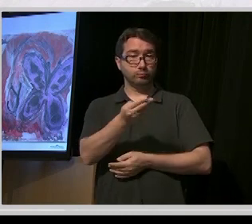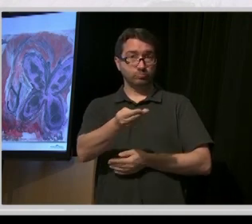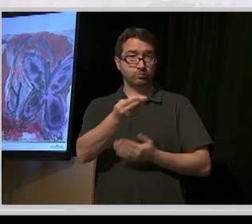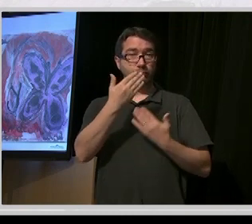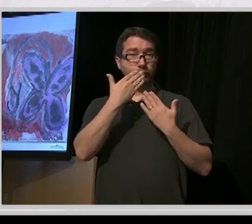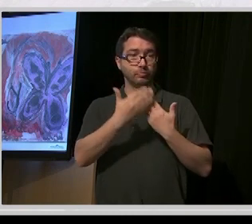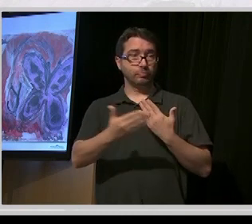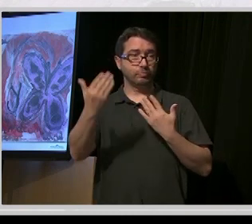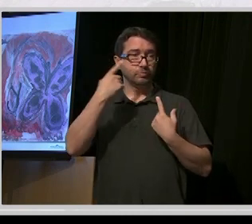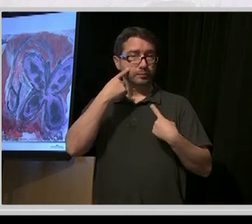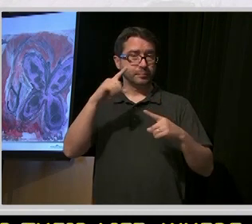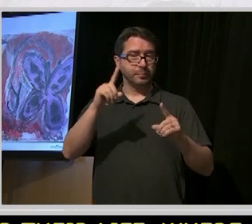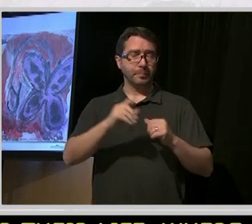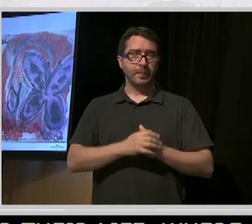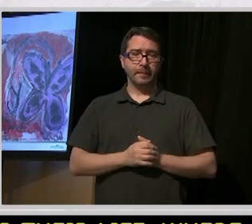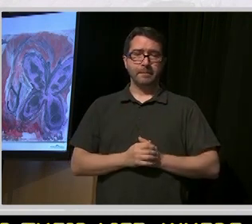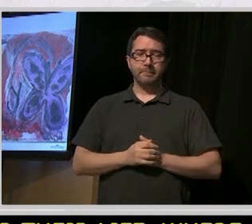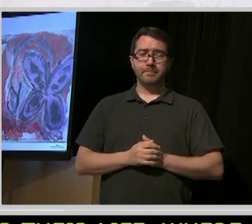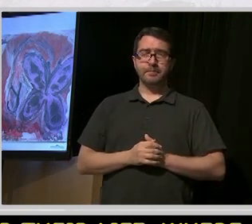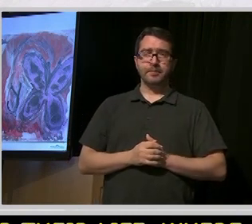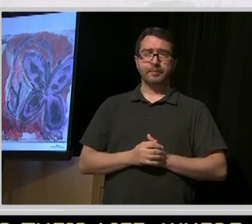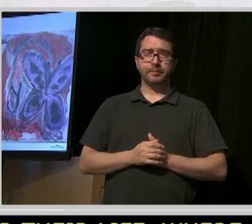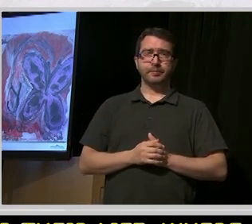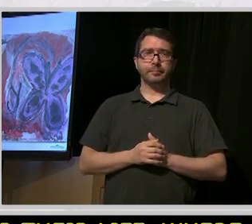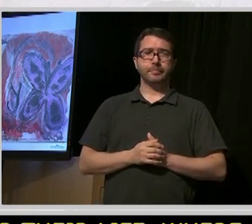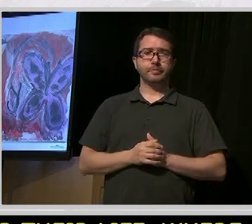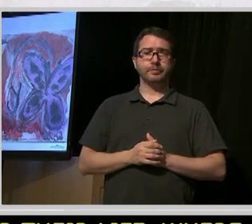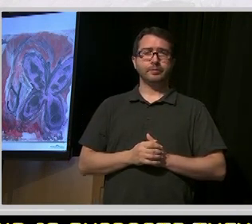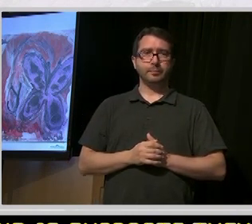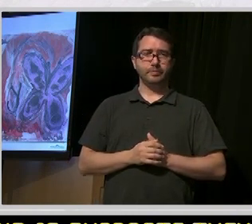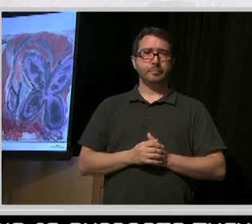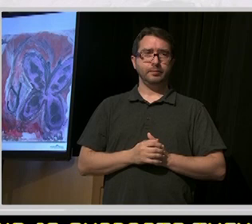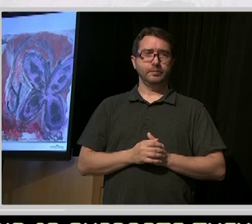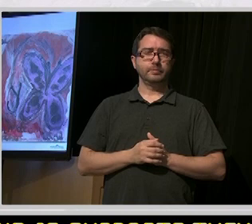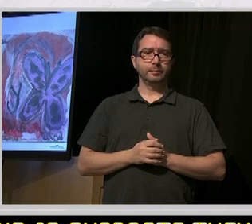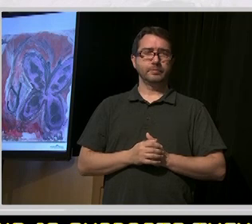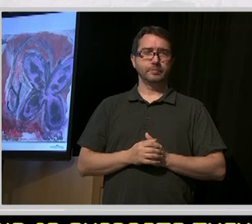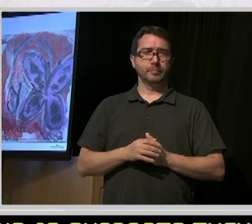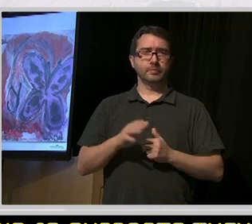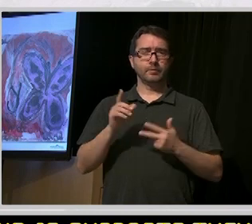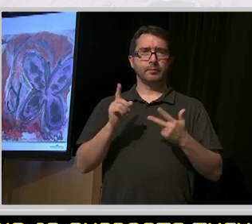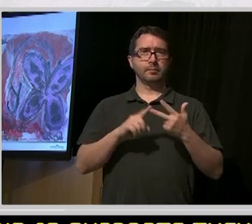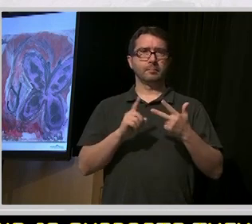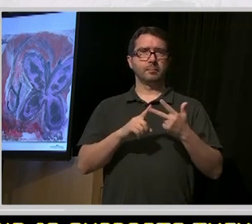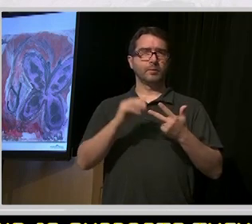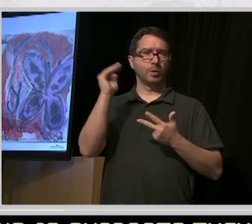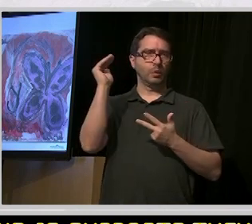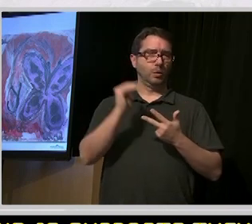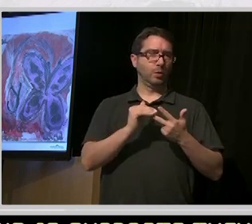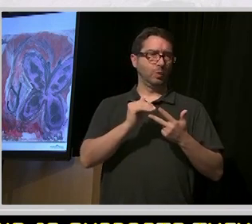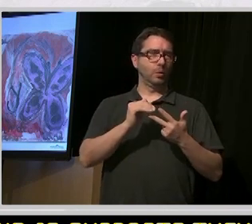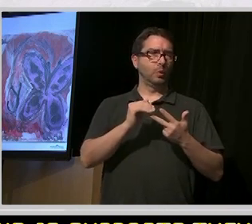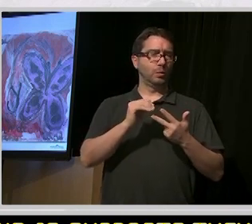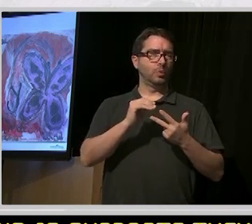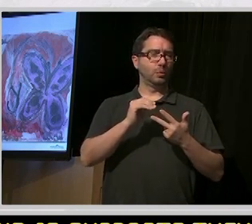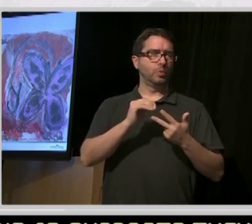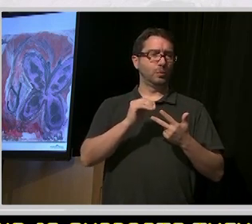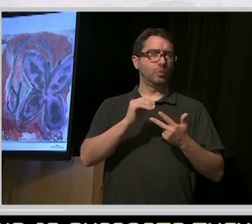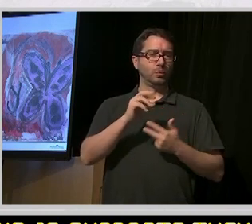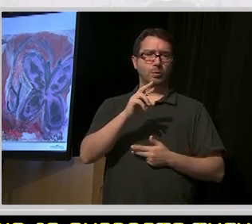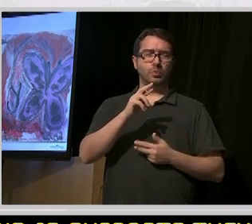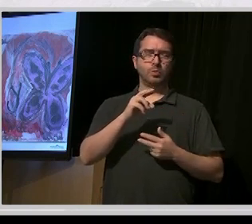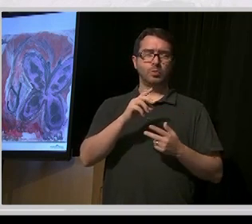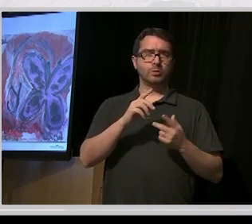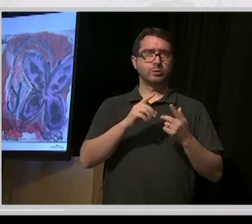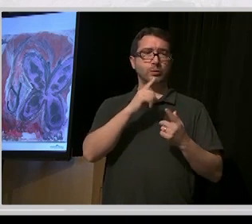we've pegged that at a very low ratio. So they will have a caseload of roughly 1 to